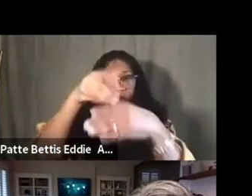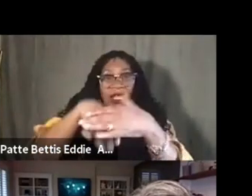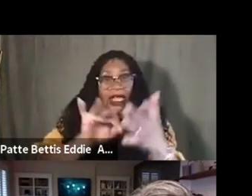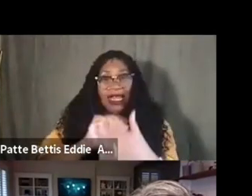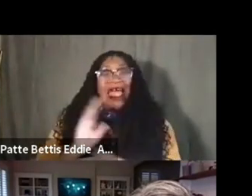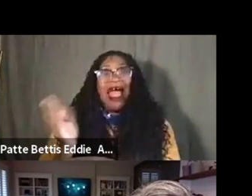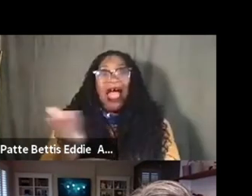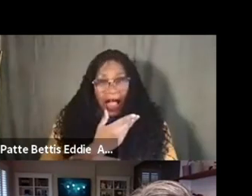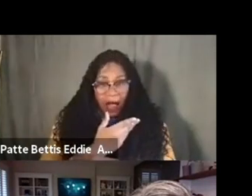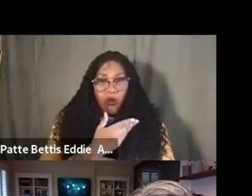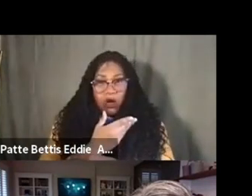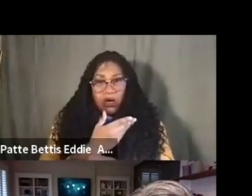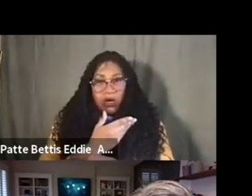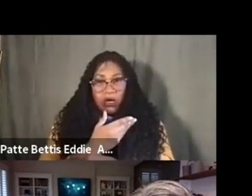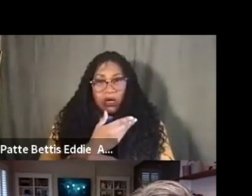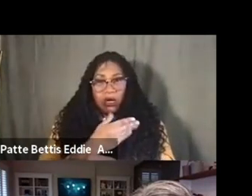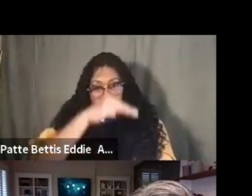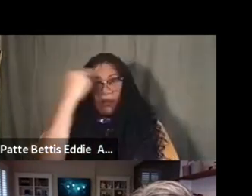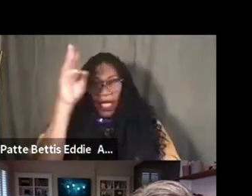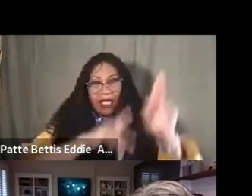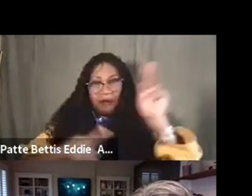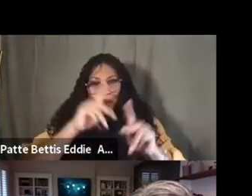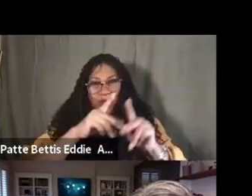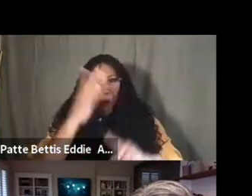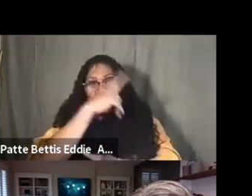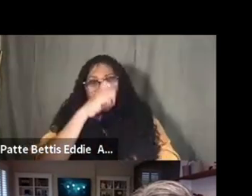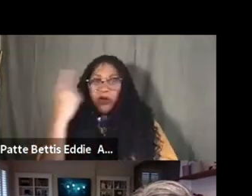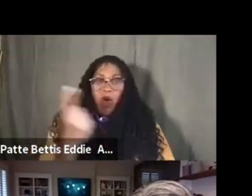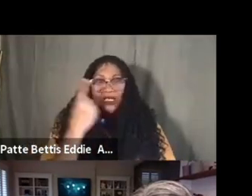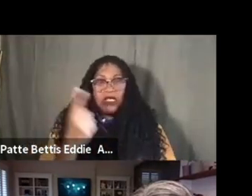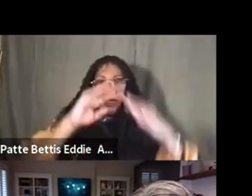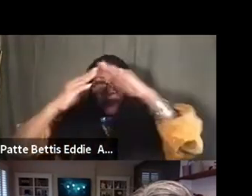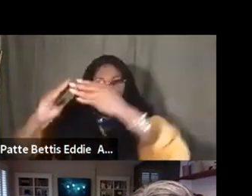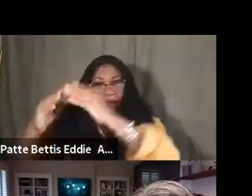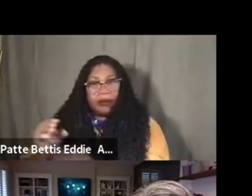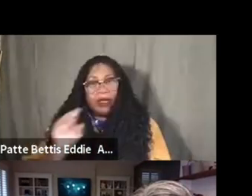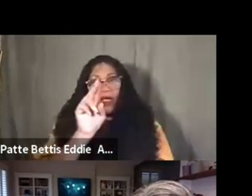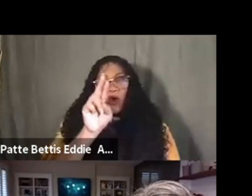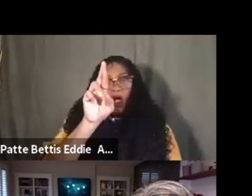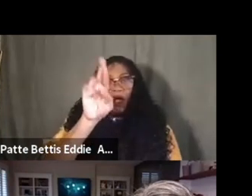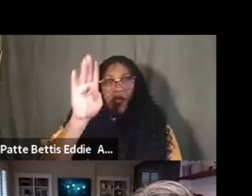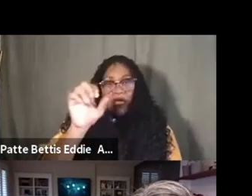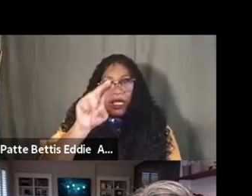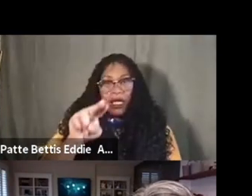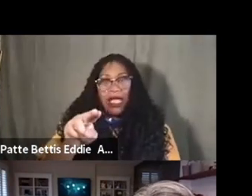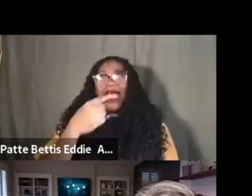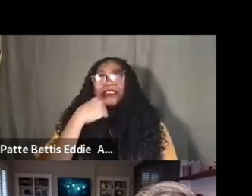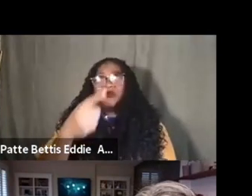America. I won a major award, and I had to let photographers, not photographers,